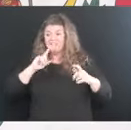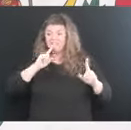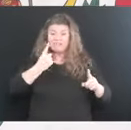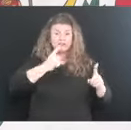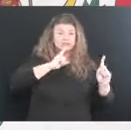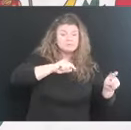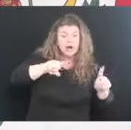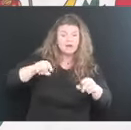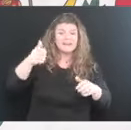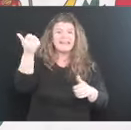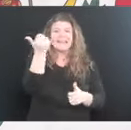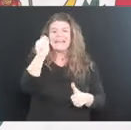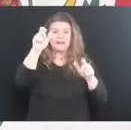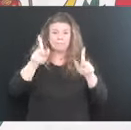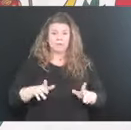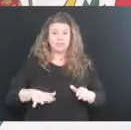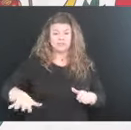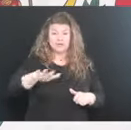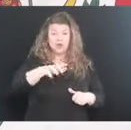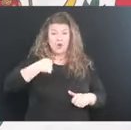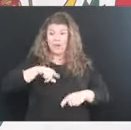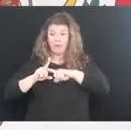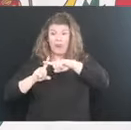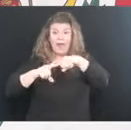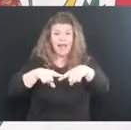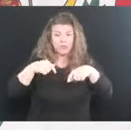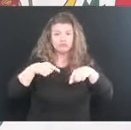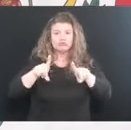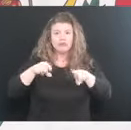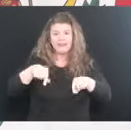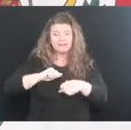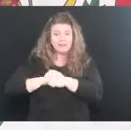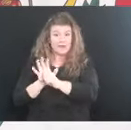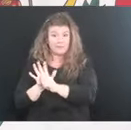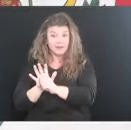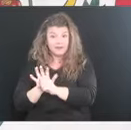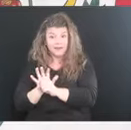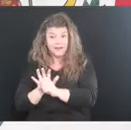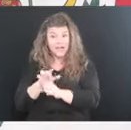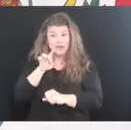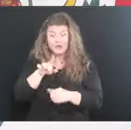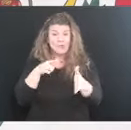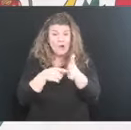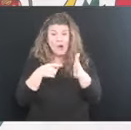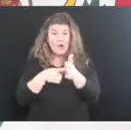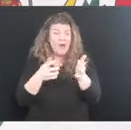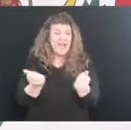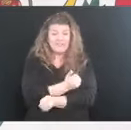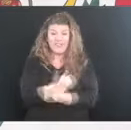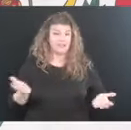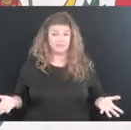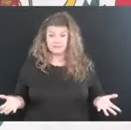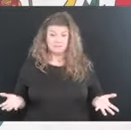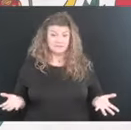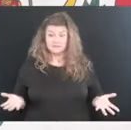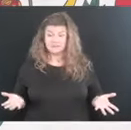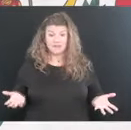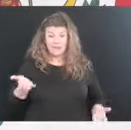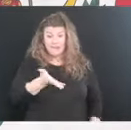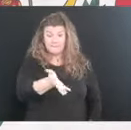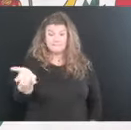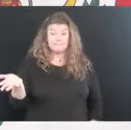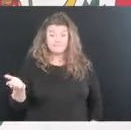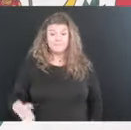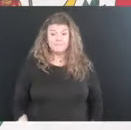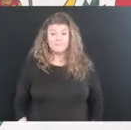we've, that we've relied on in this terrible pin and pandemic. You owe everything you have. This business